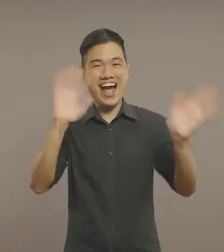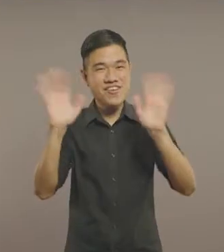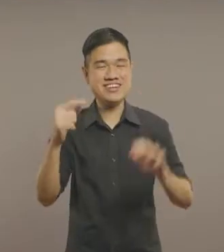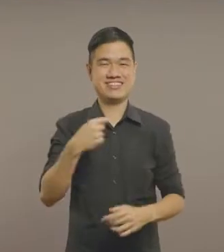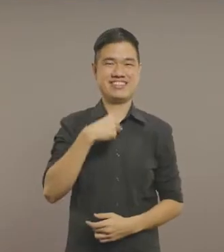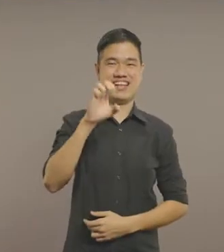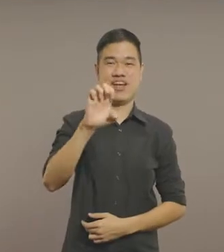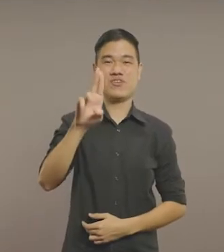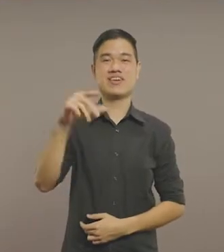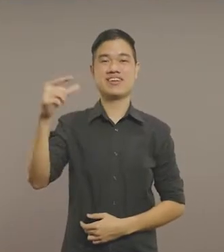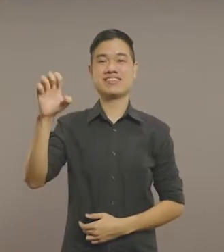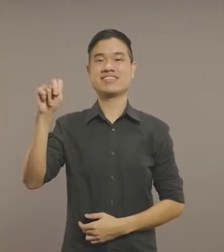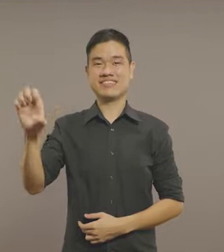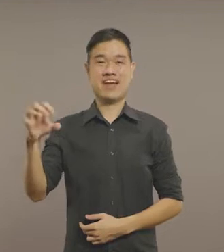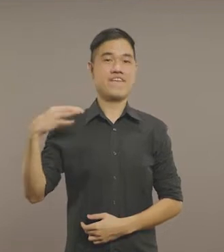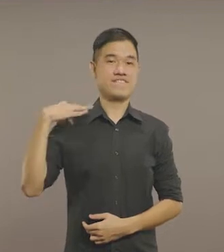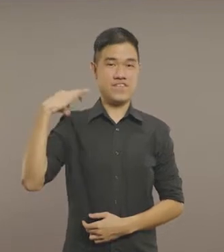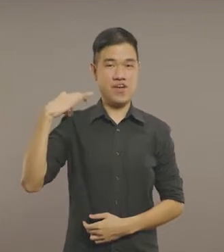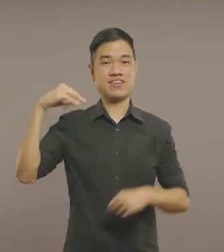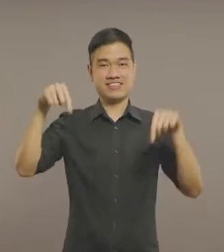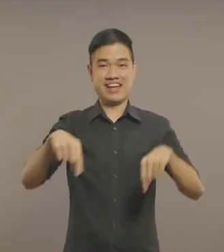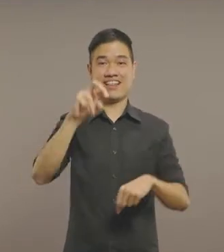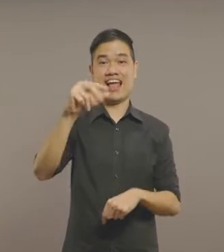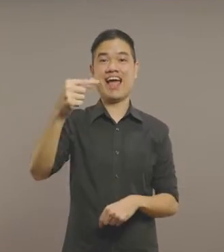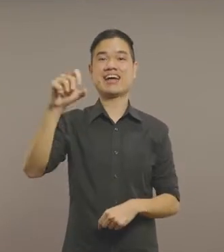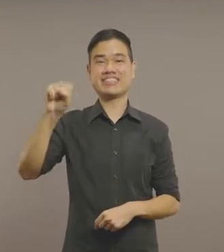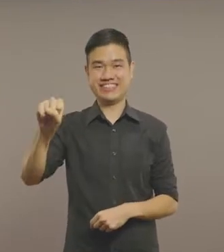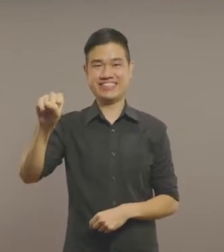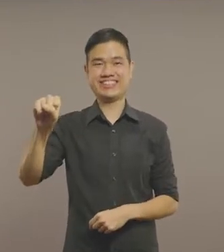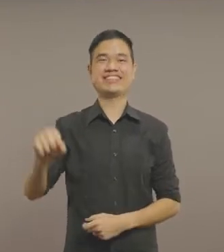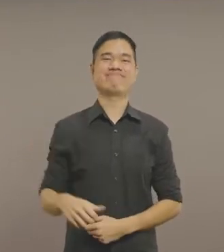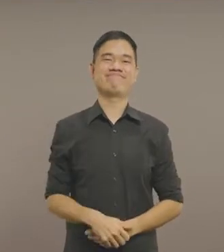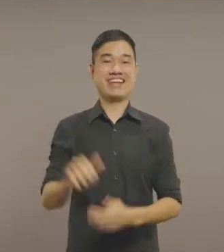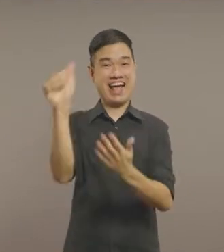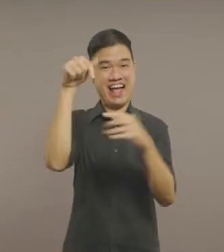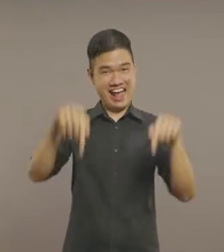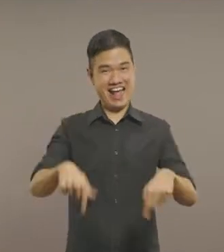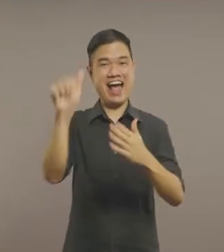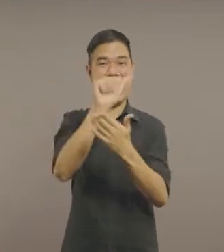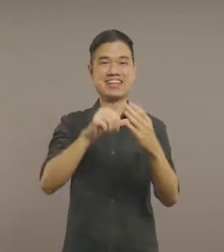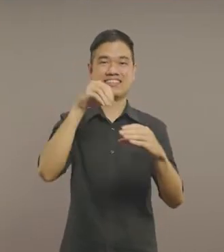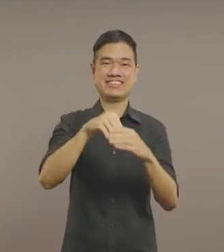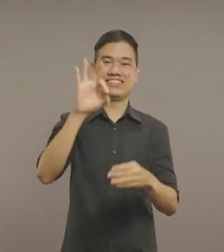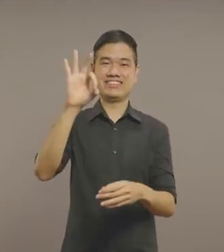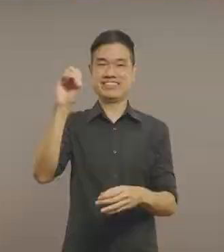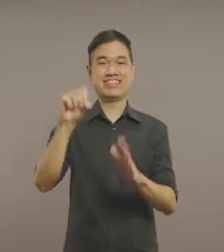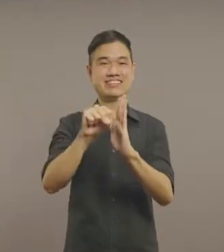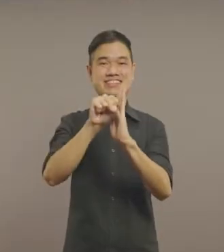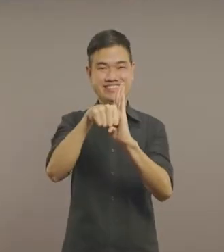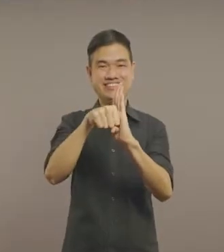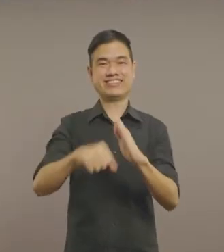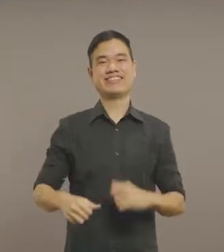Hello, I'm Eugene, a volunteer at National Gallery Singapore. And this is Art in 90 Seconds.